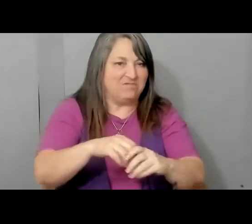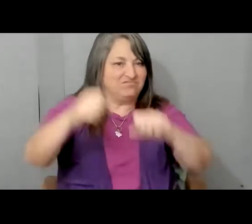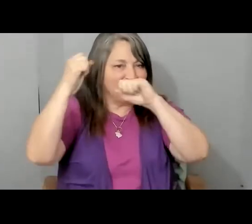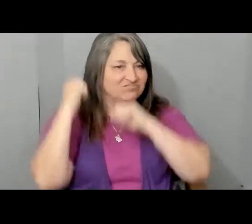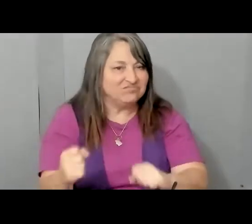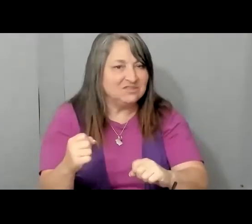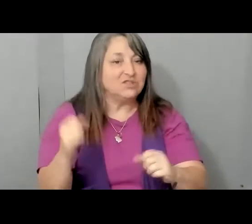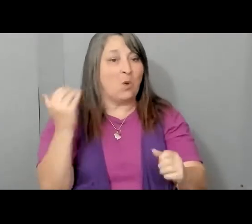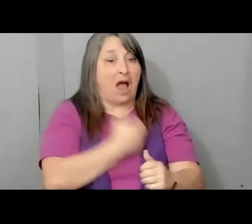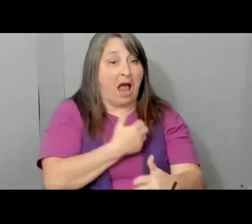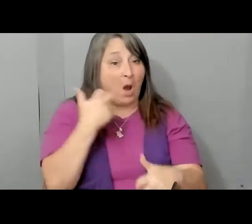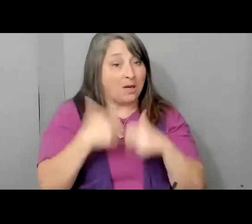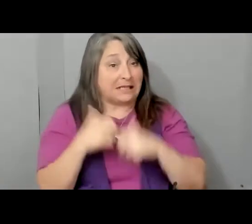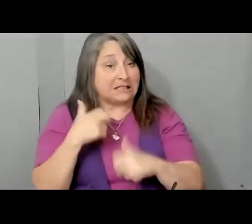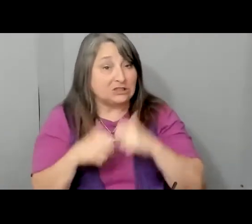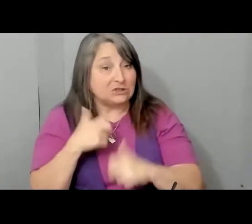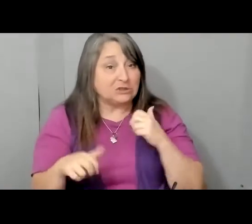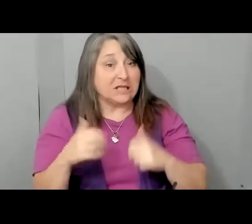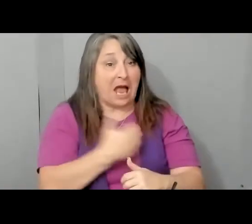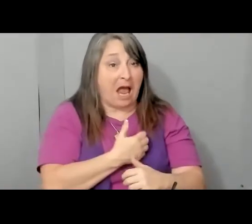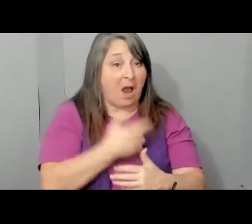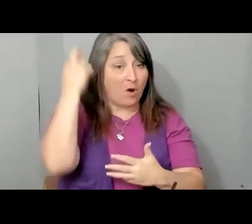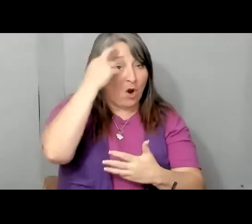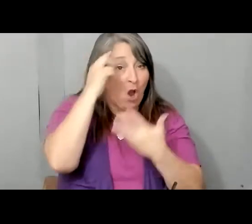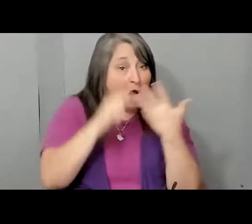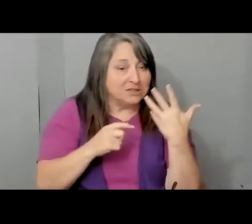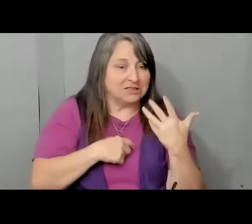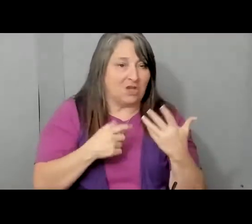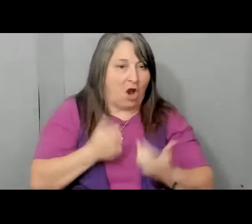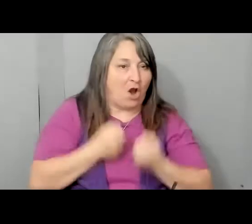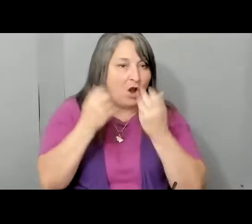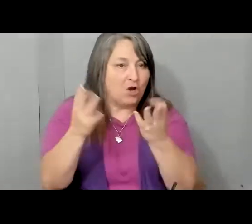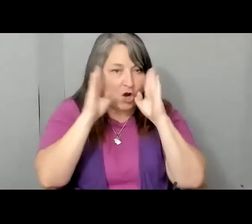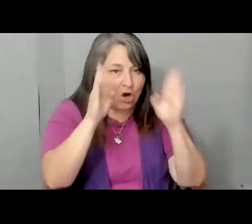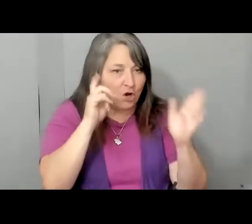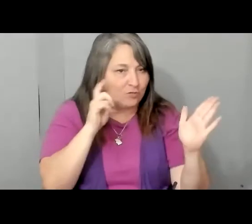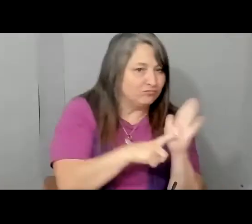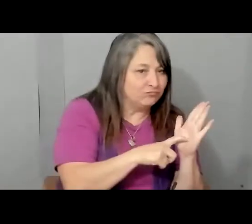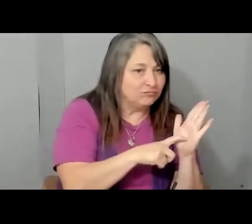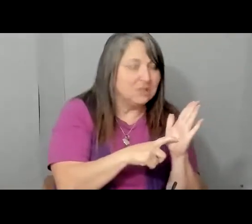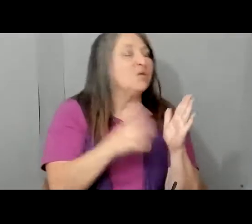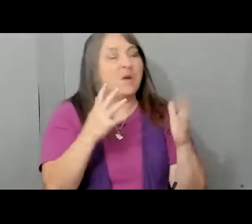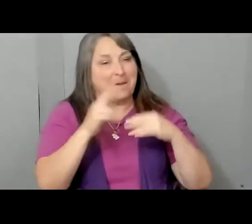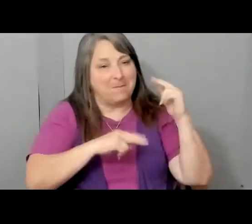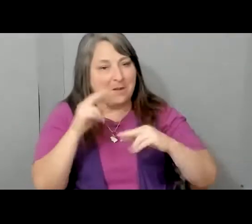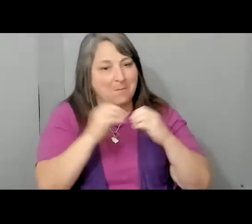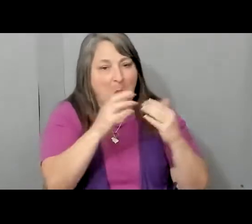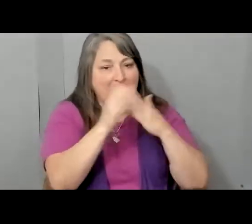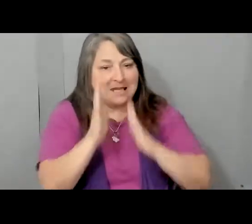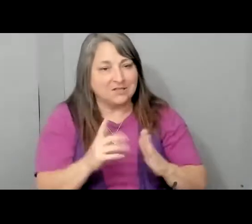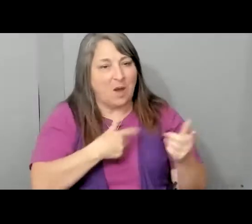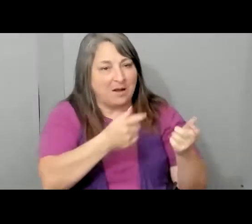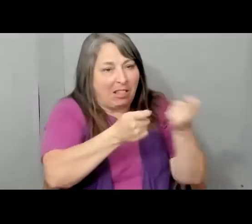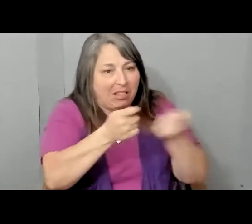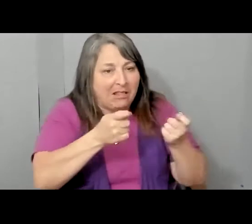are heard. So tonight, our goal is to build more leaders in this work. So I want to enlist you, every